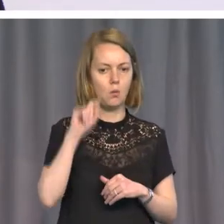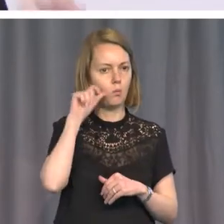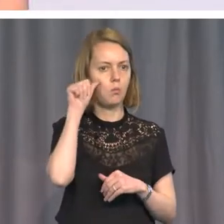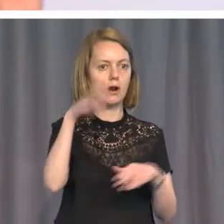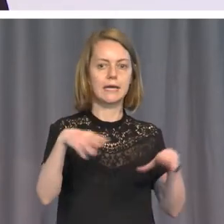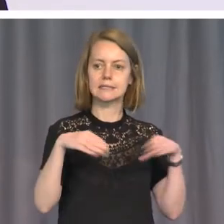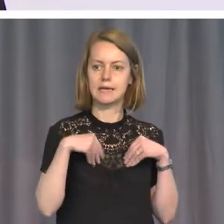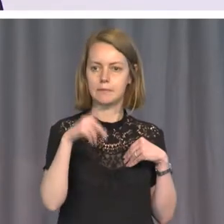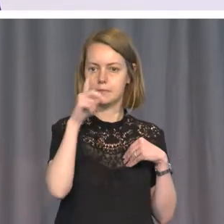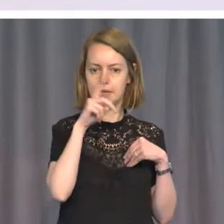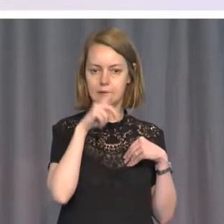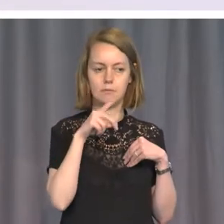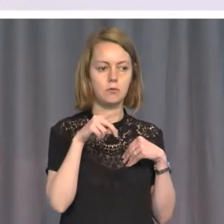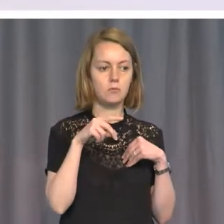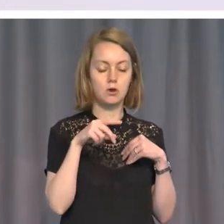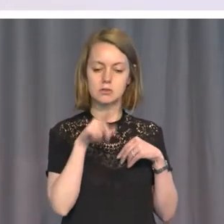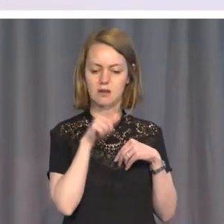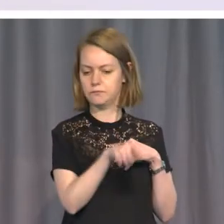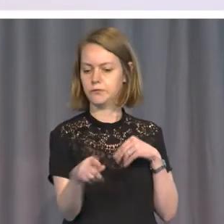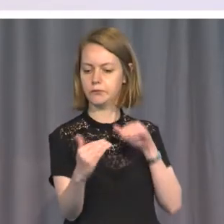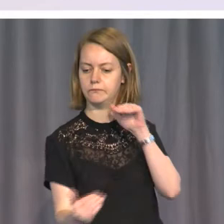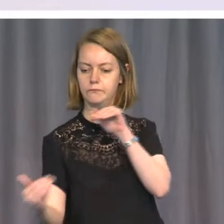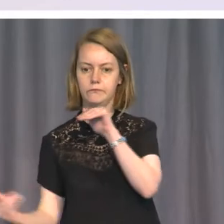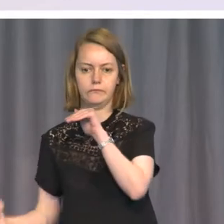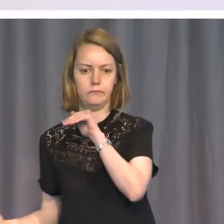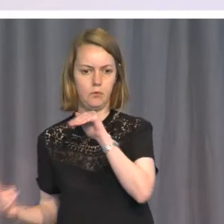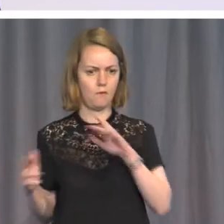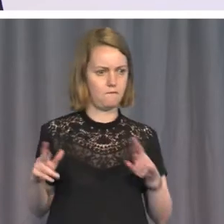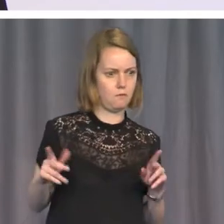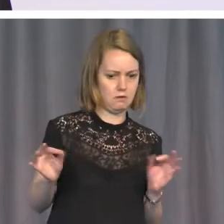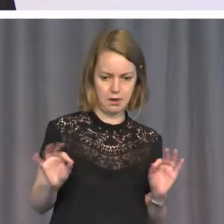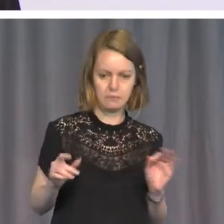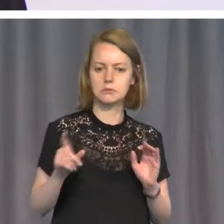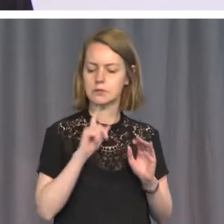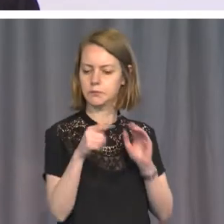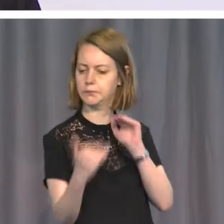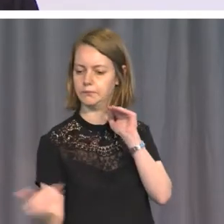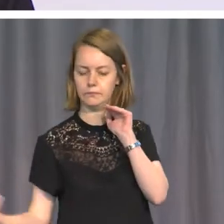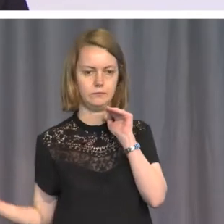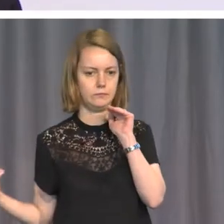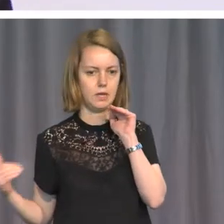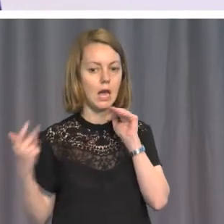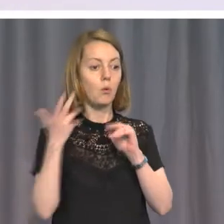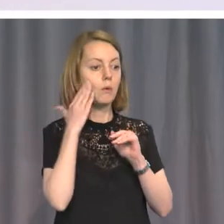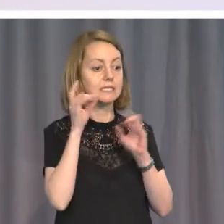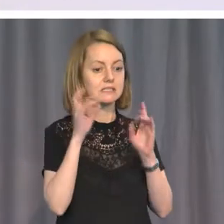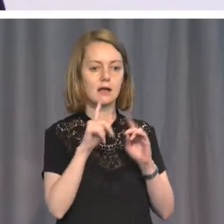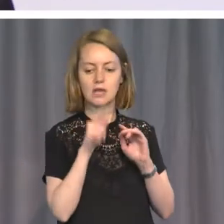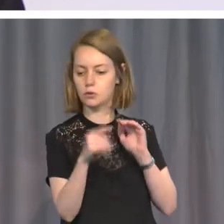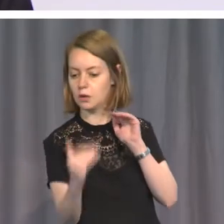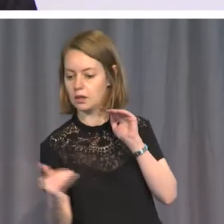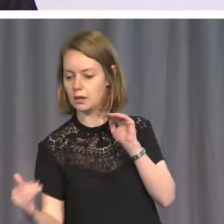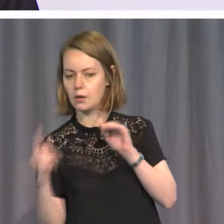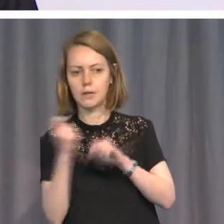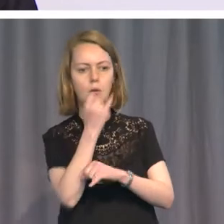lesser incursions on individual freedom from which these greater evils spring if